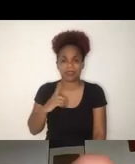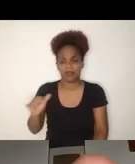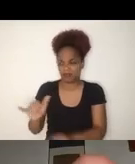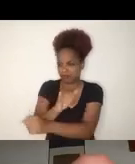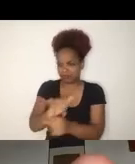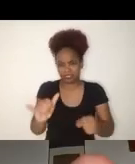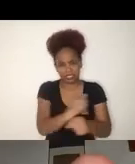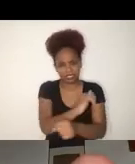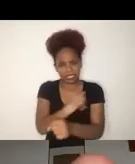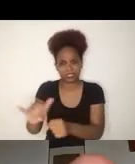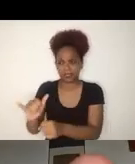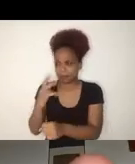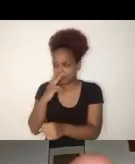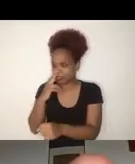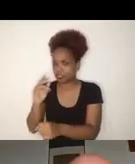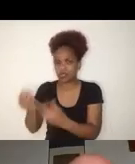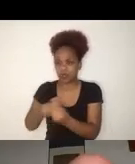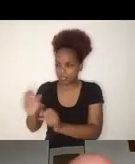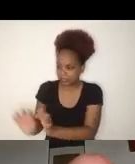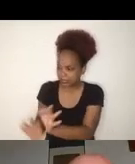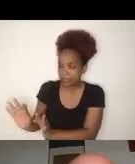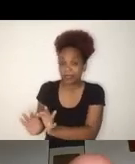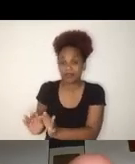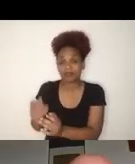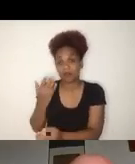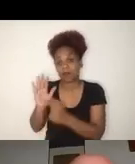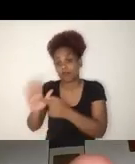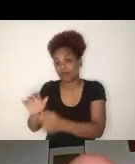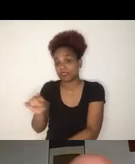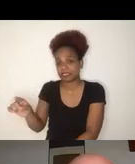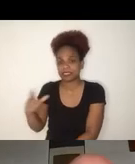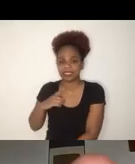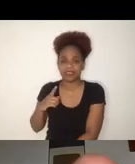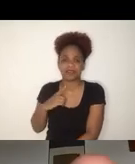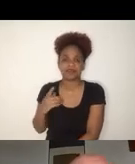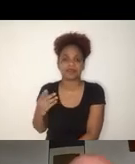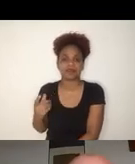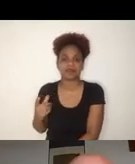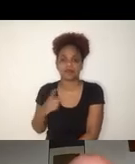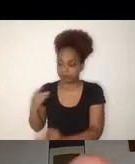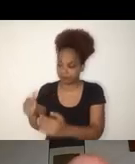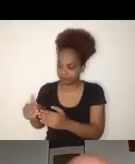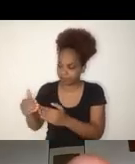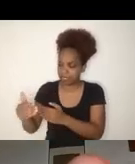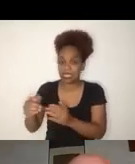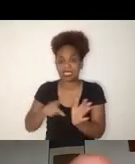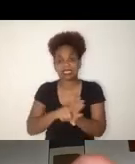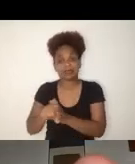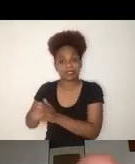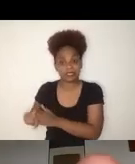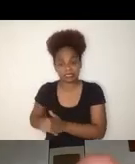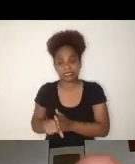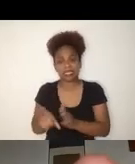that this survey provided was quite positive, we were positively